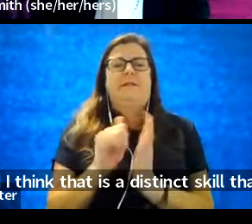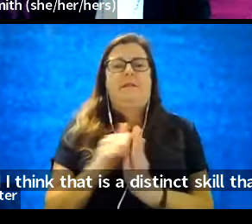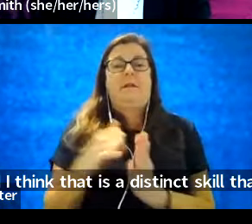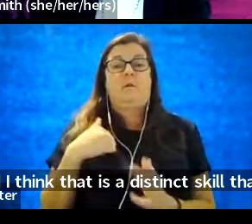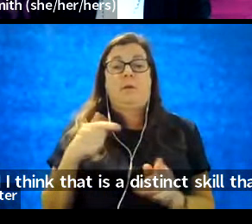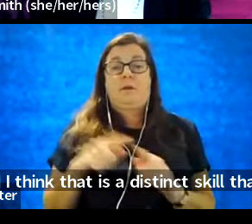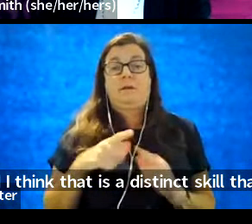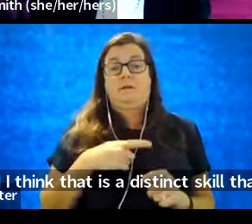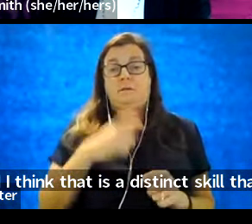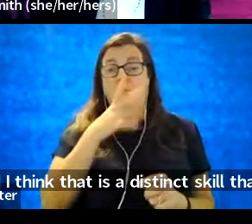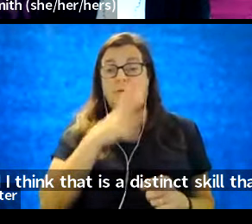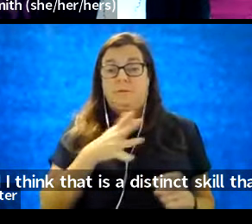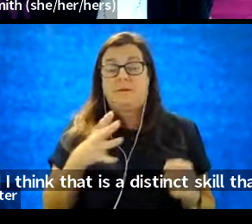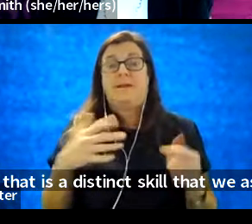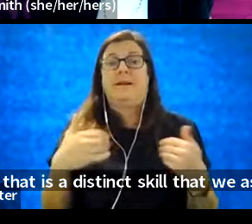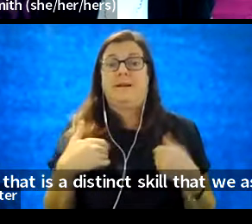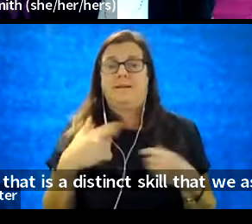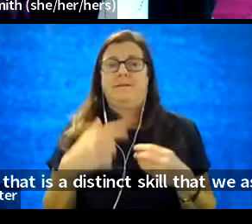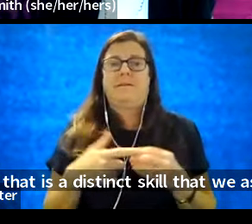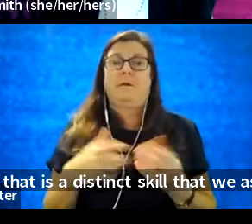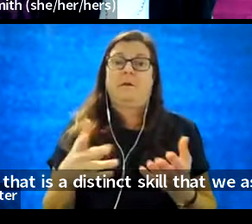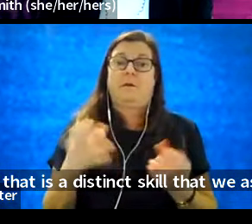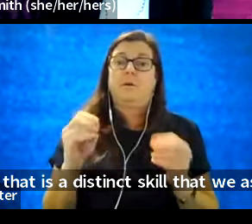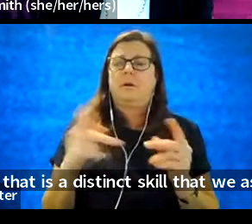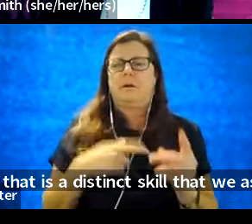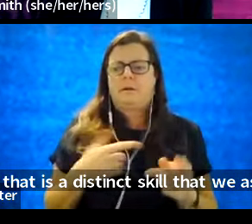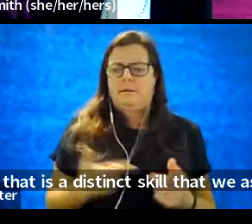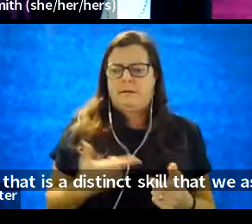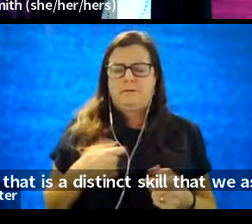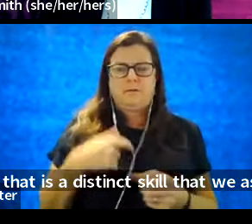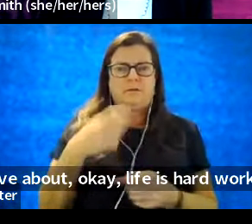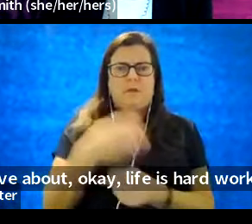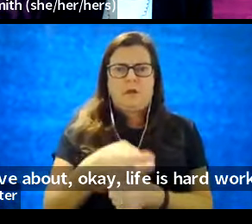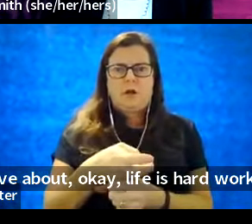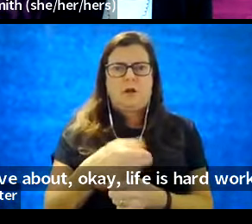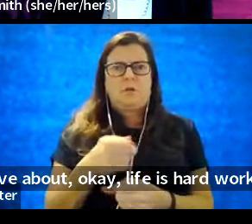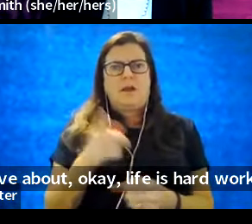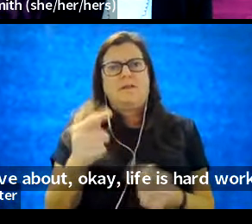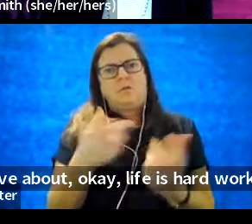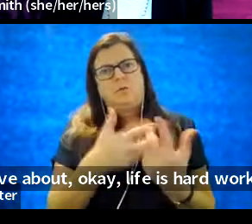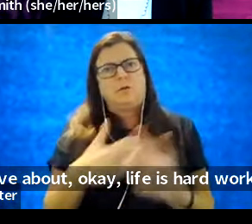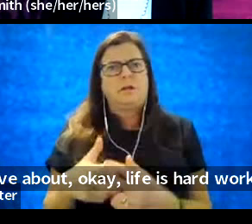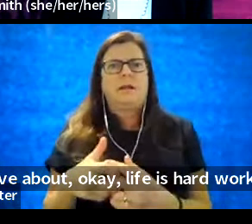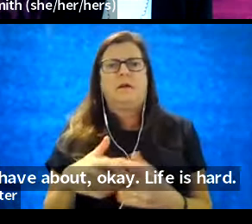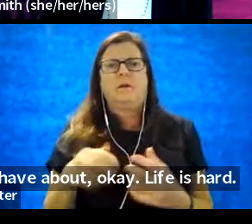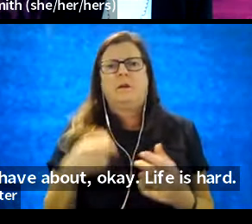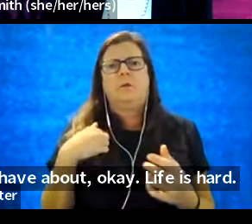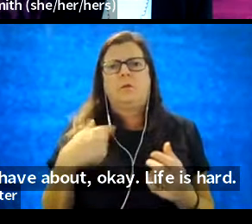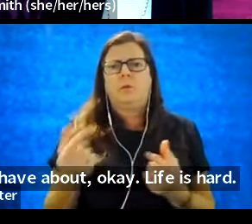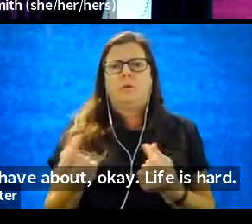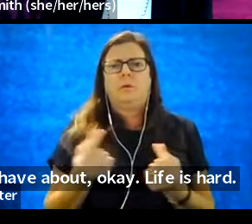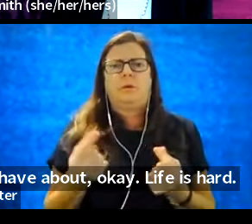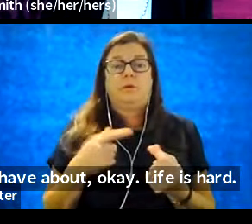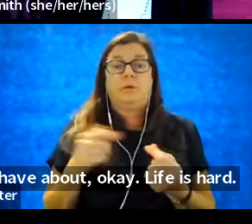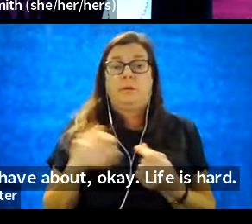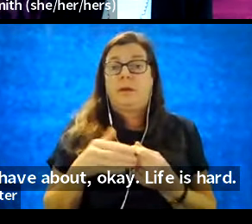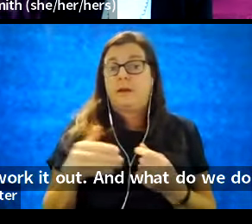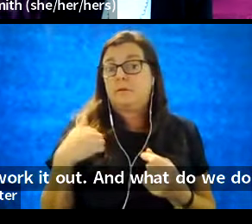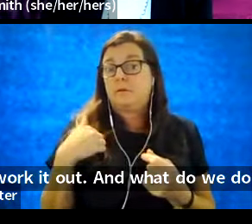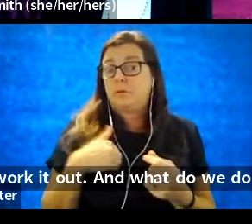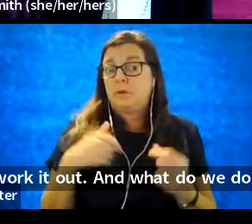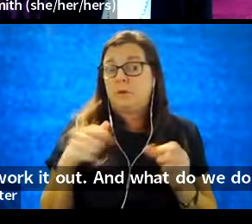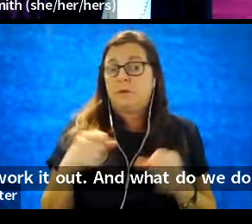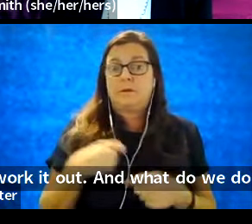have about, okay, life is hard. We got to work it out. And what do we do next? We can make